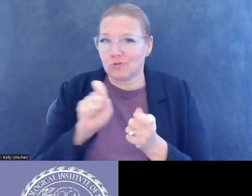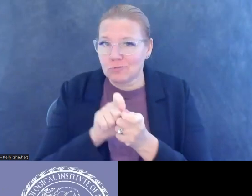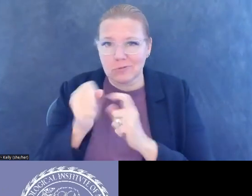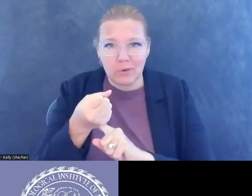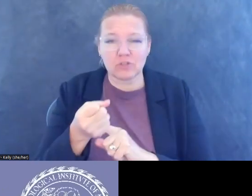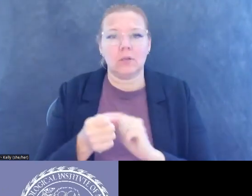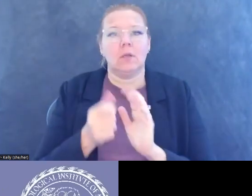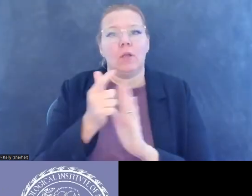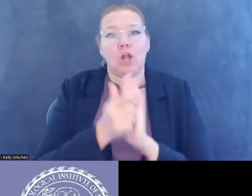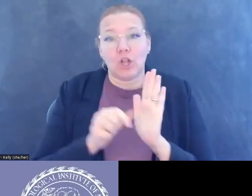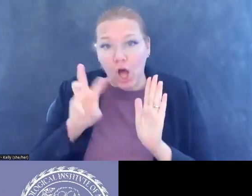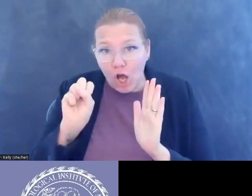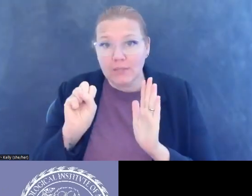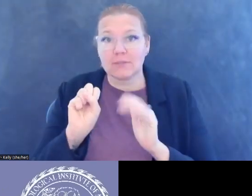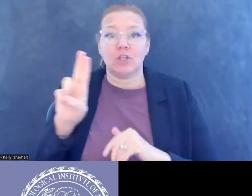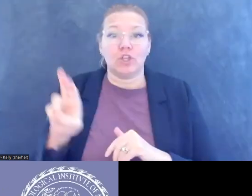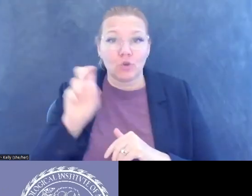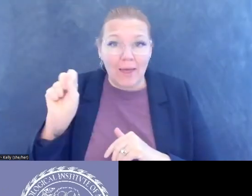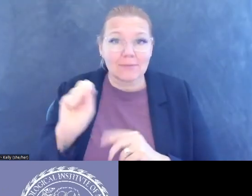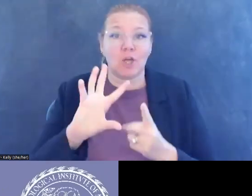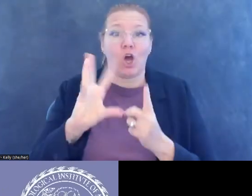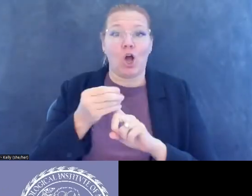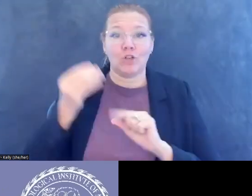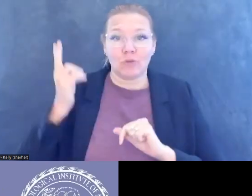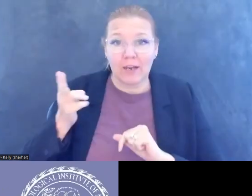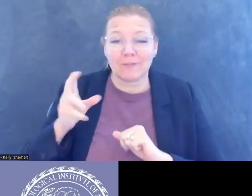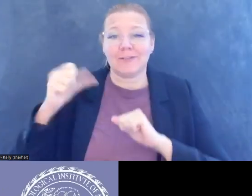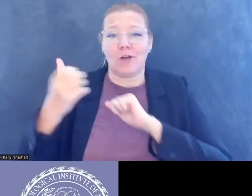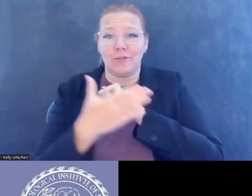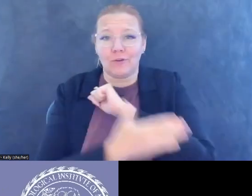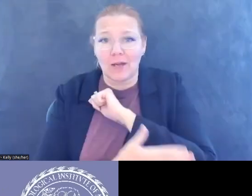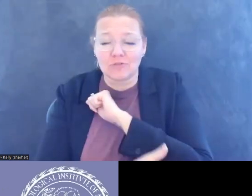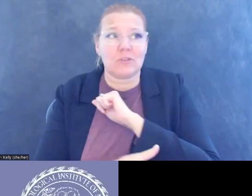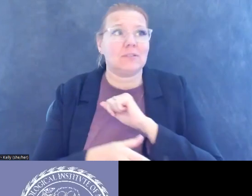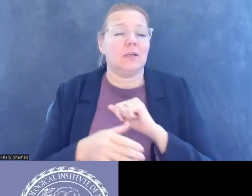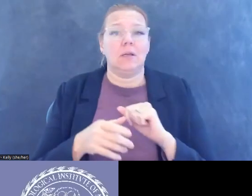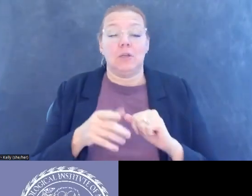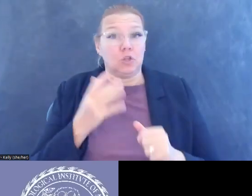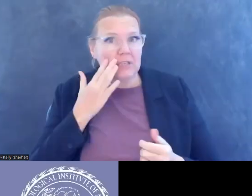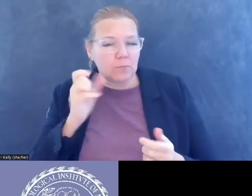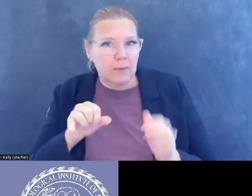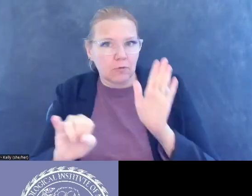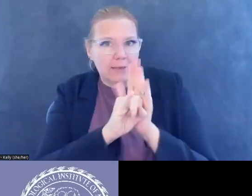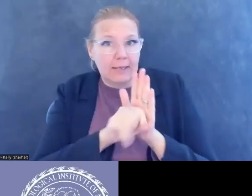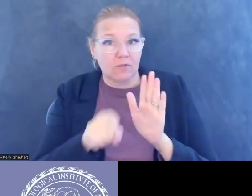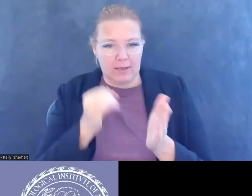You also need an understanding of the cultural heritage of places. You need to know if pieces are real or fake,